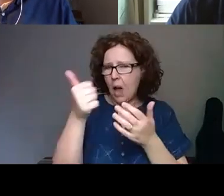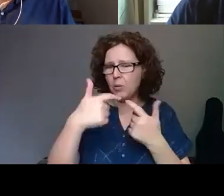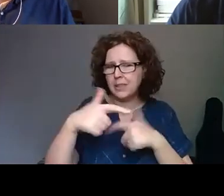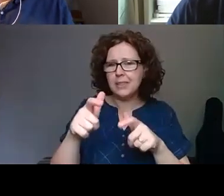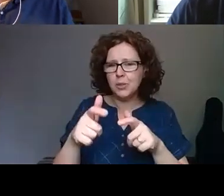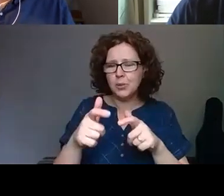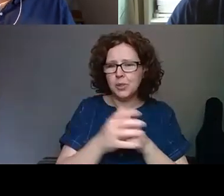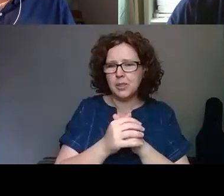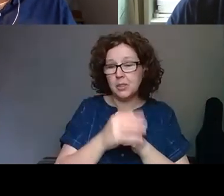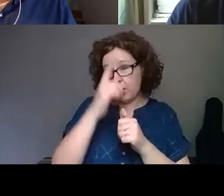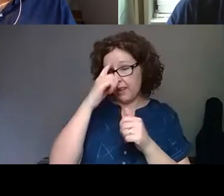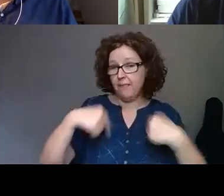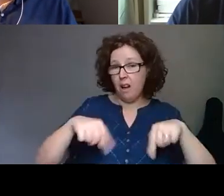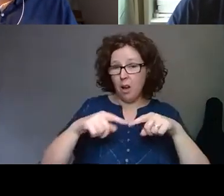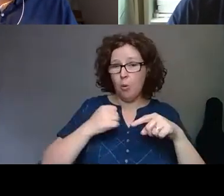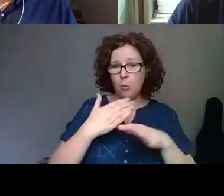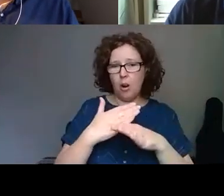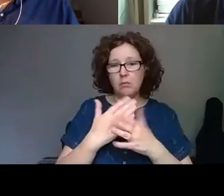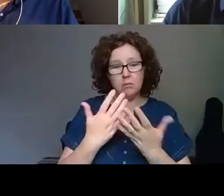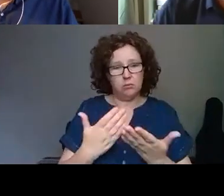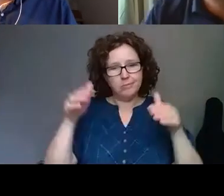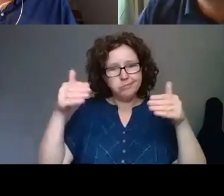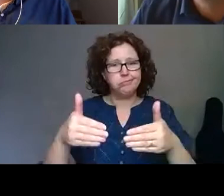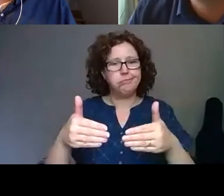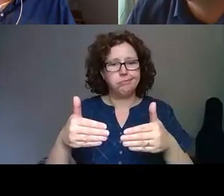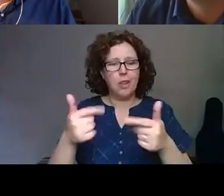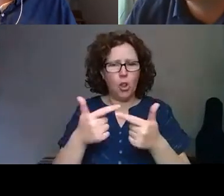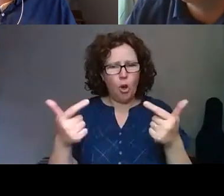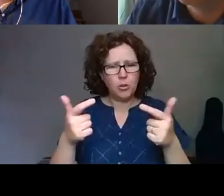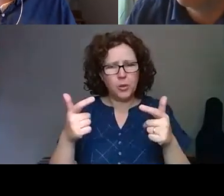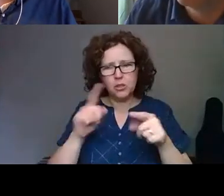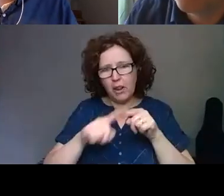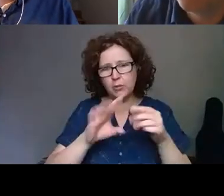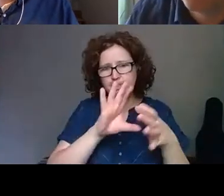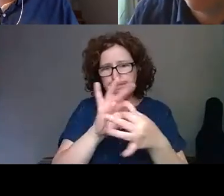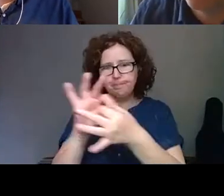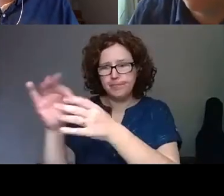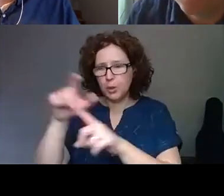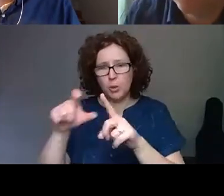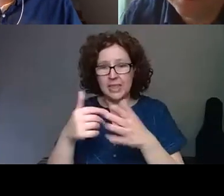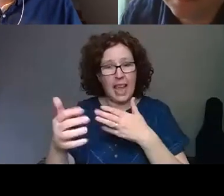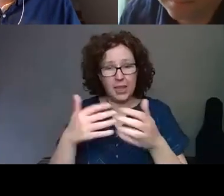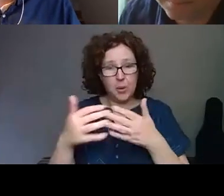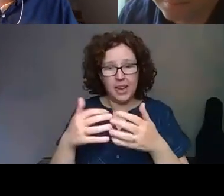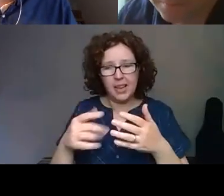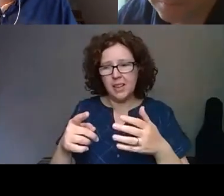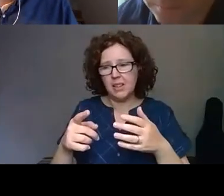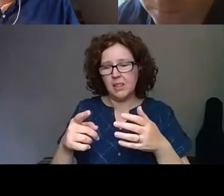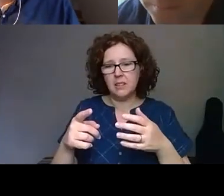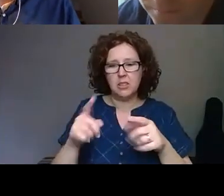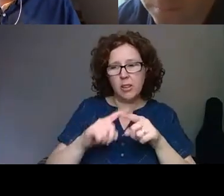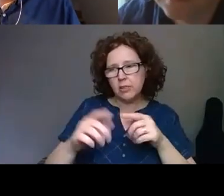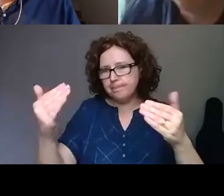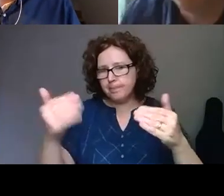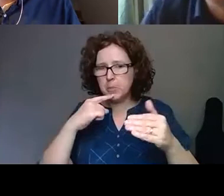will, a large part of our work at the moment is around engaging communities anyway, and bringing people to bear around topics and subjects and themes.